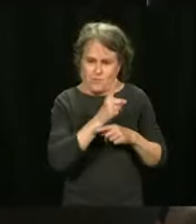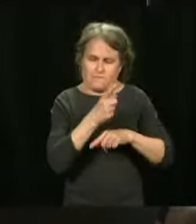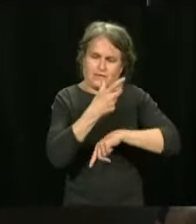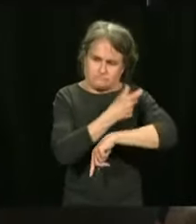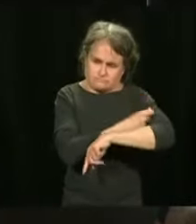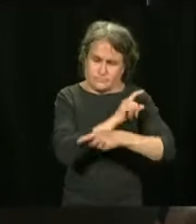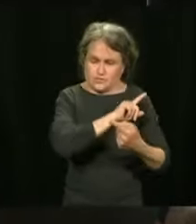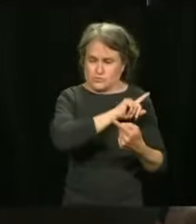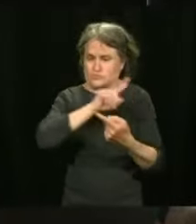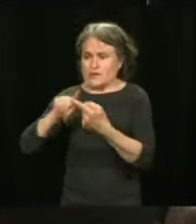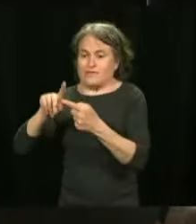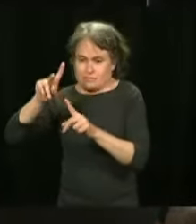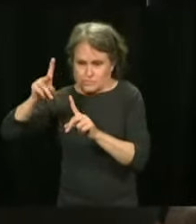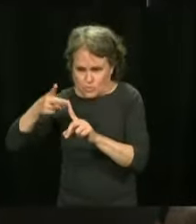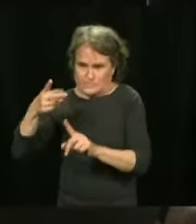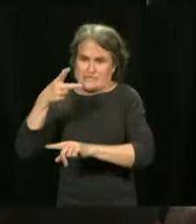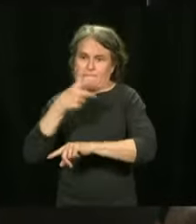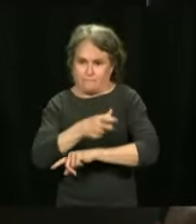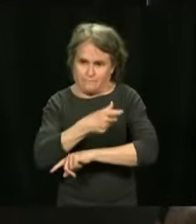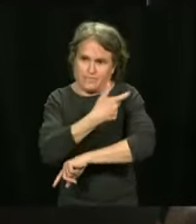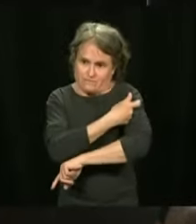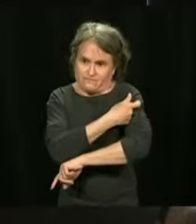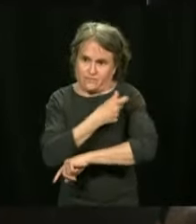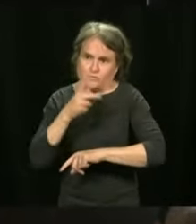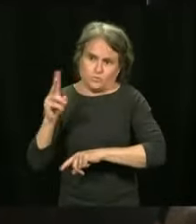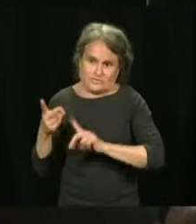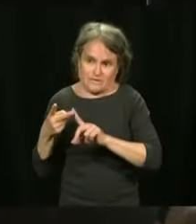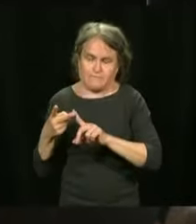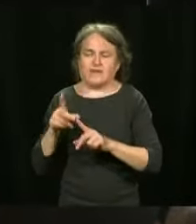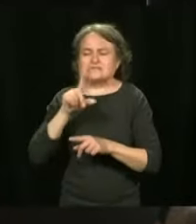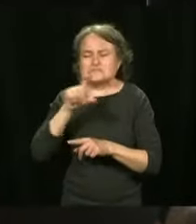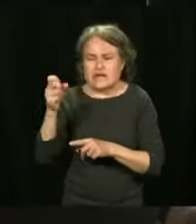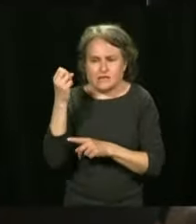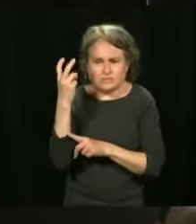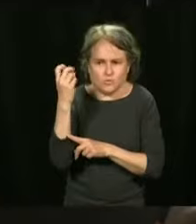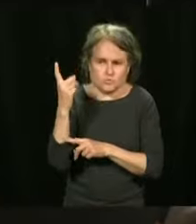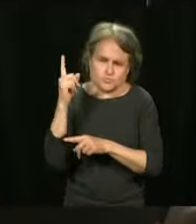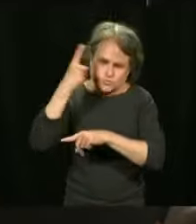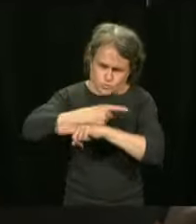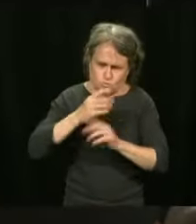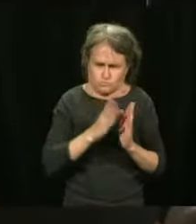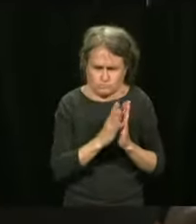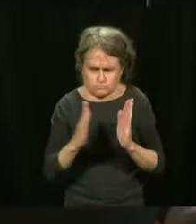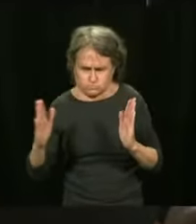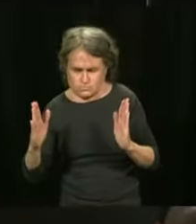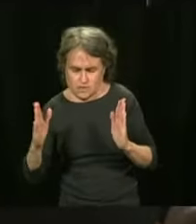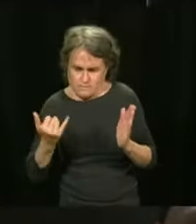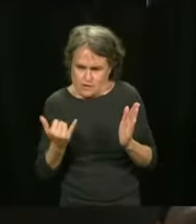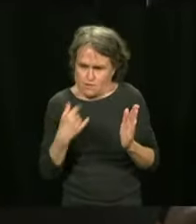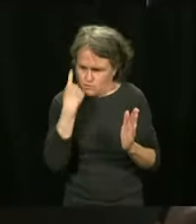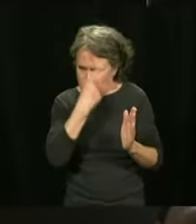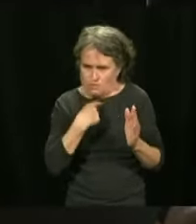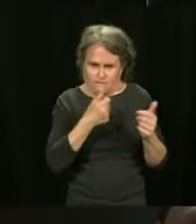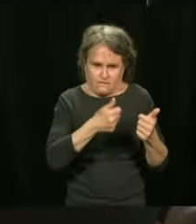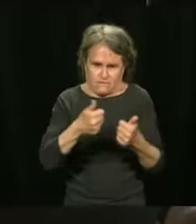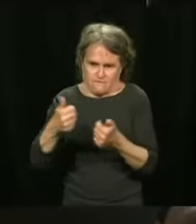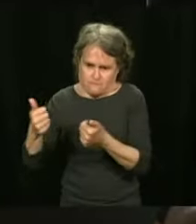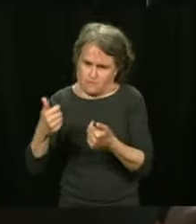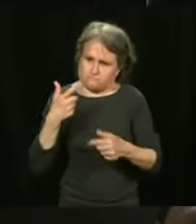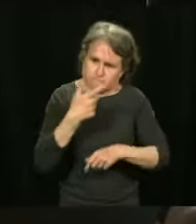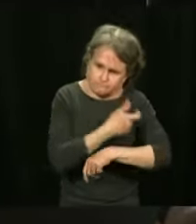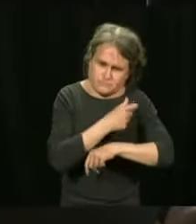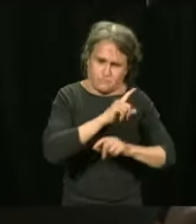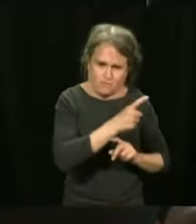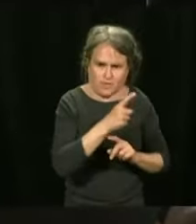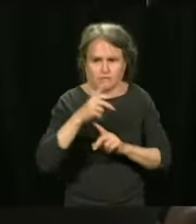with their first dose. The objective is going to be attained. So, we do scenarios according to the